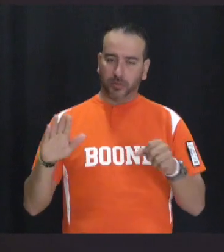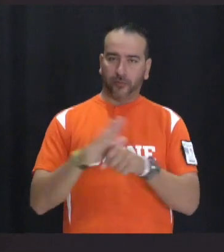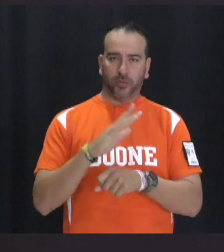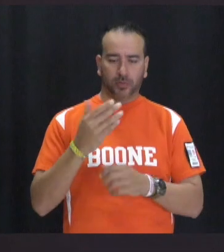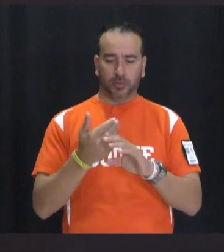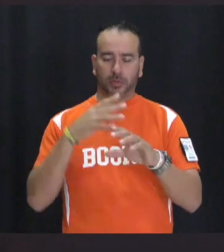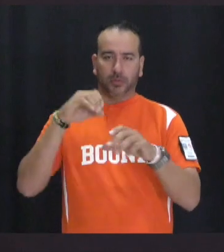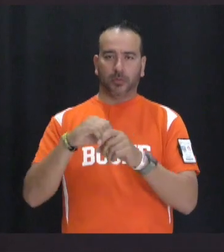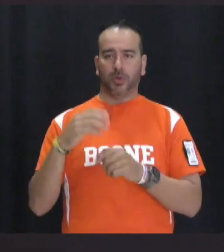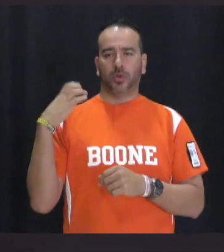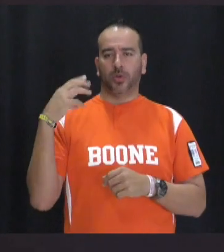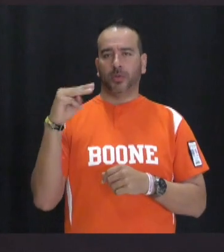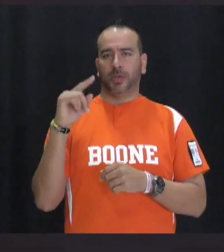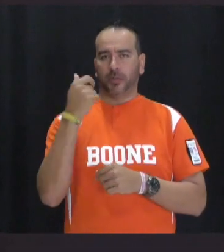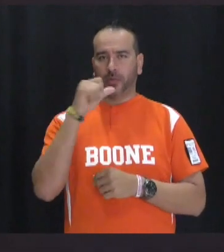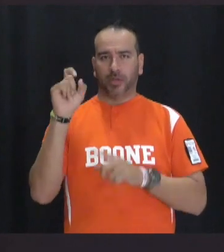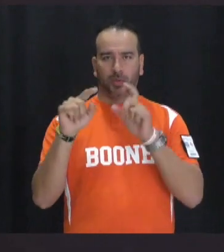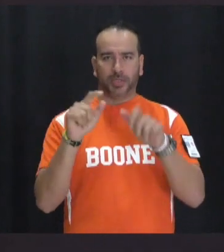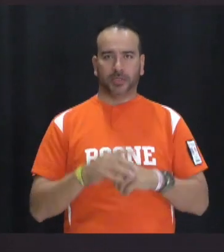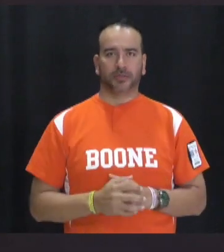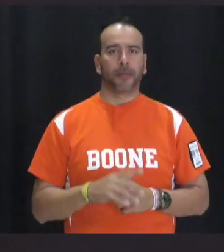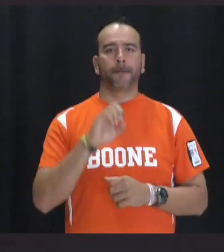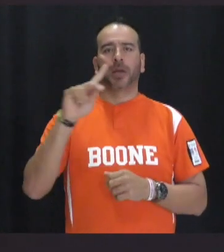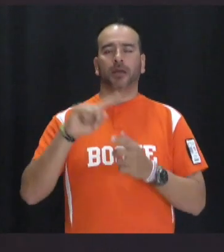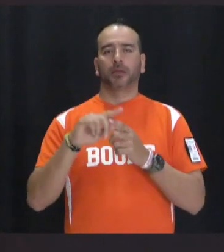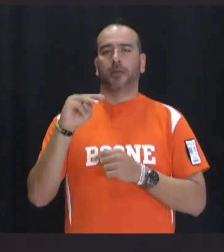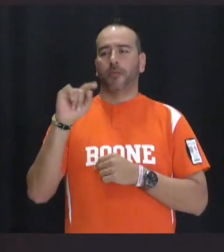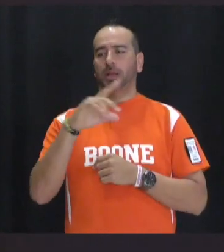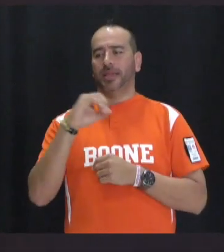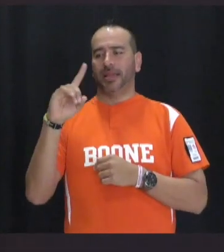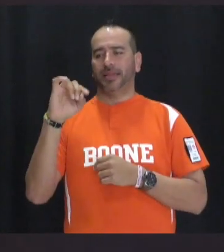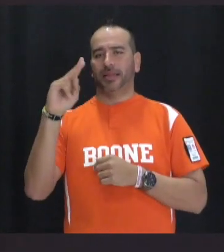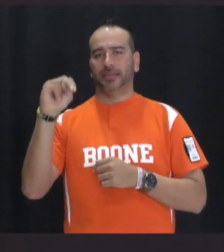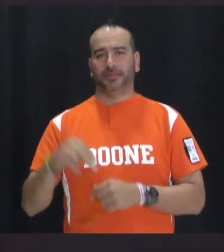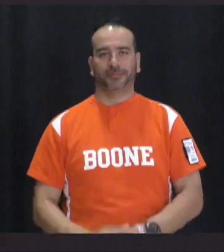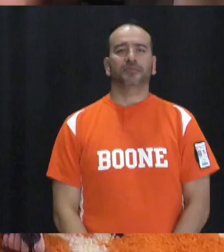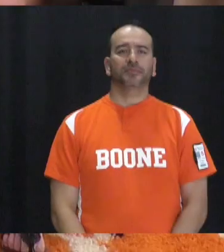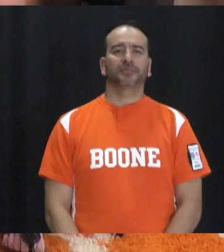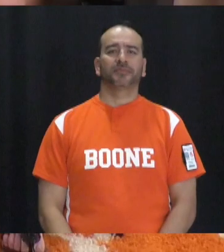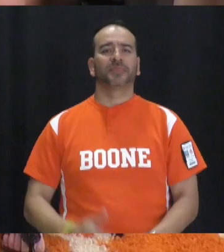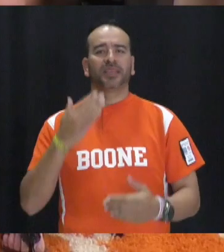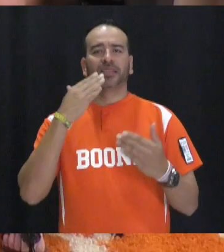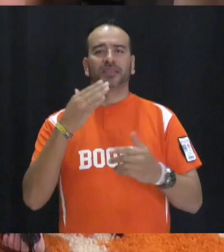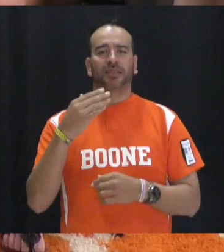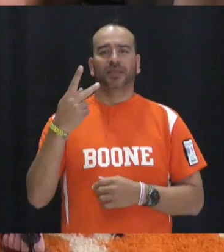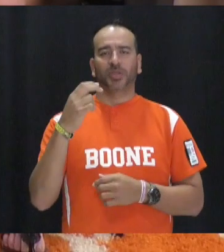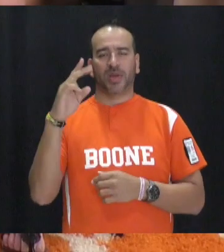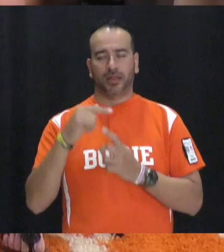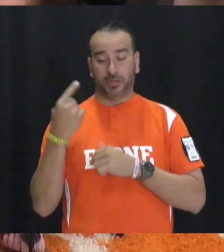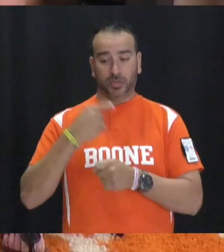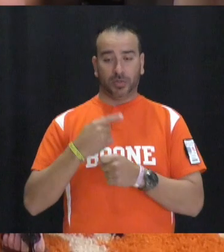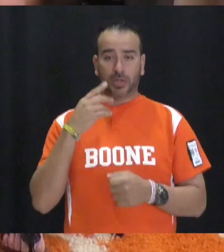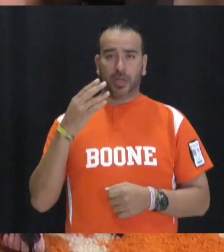see coach Martinson with any questions now back to Molly and Dylan thank you Kylie today for